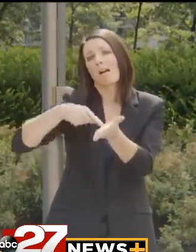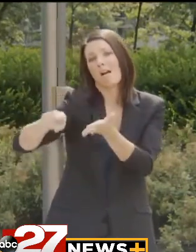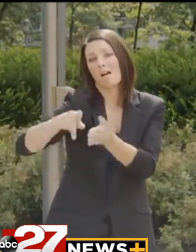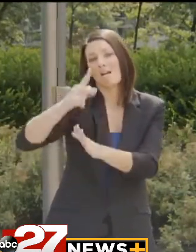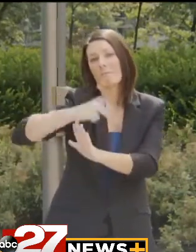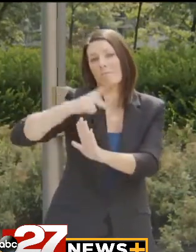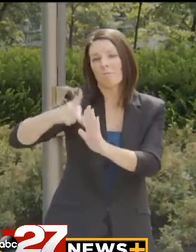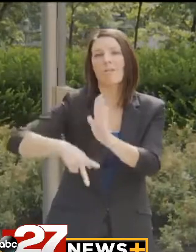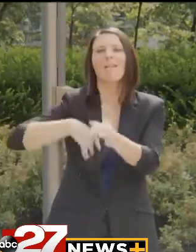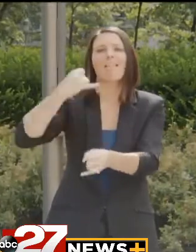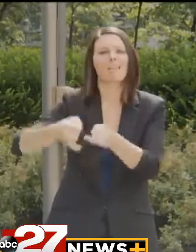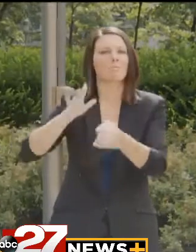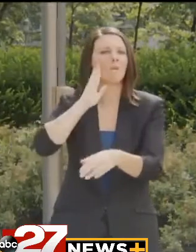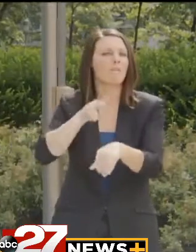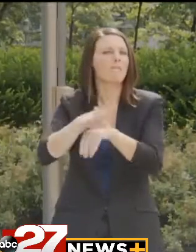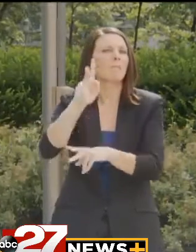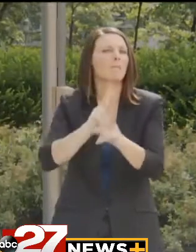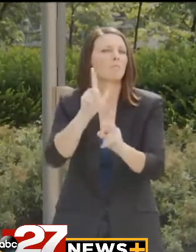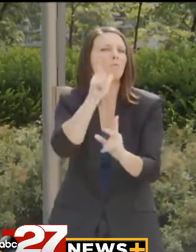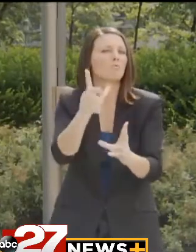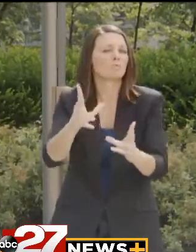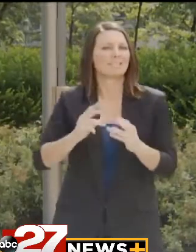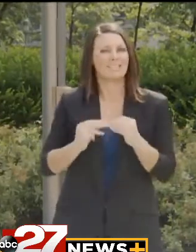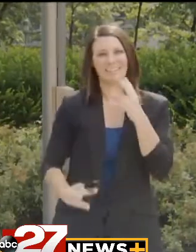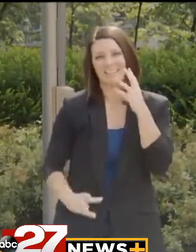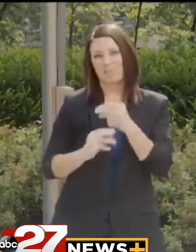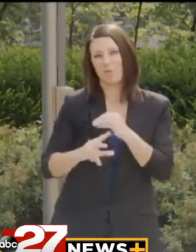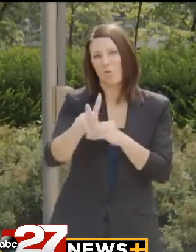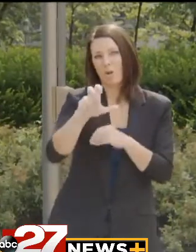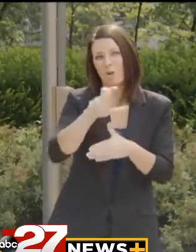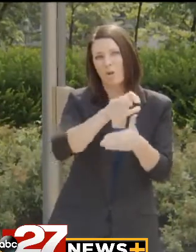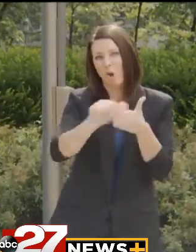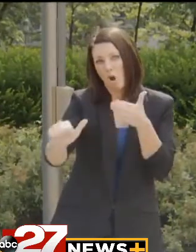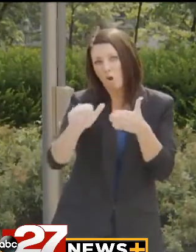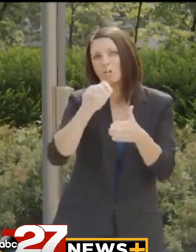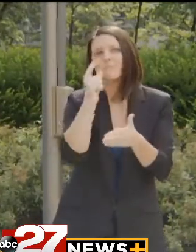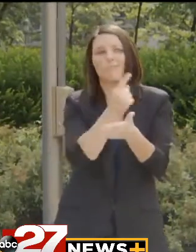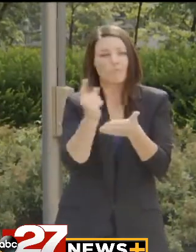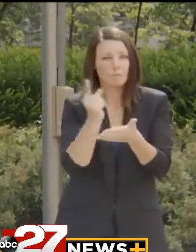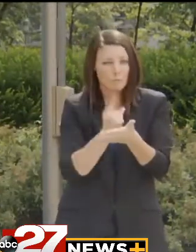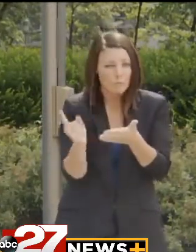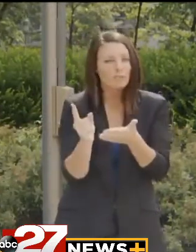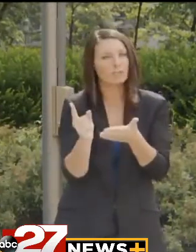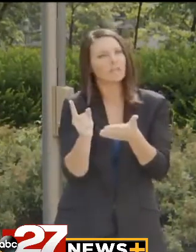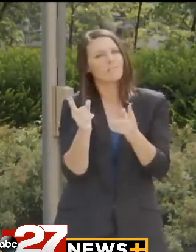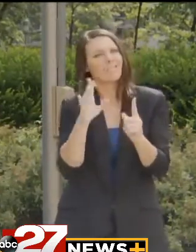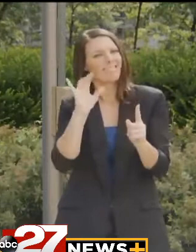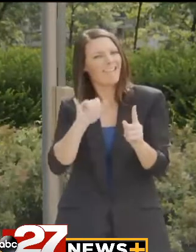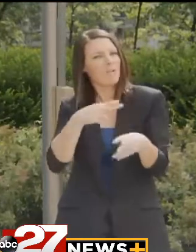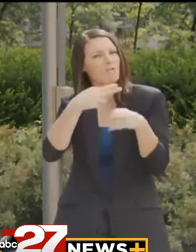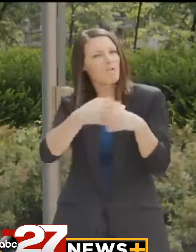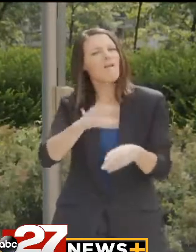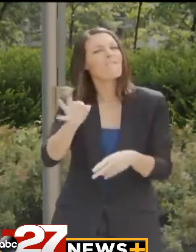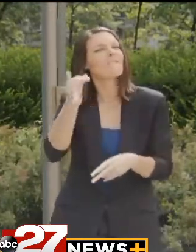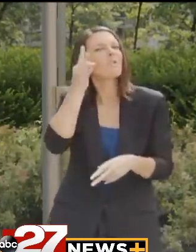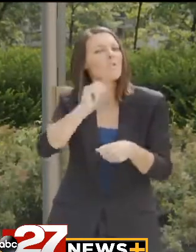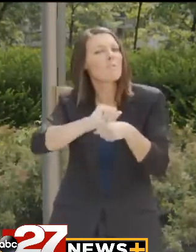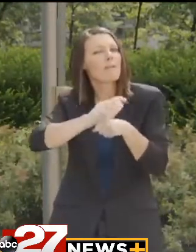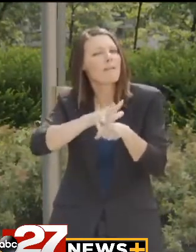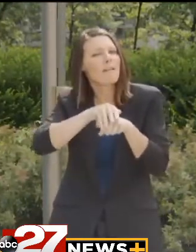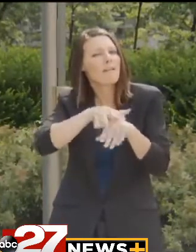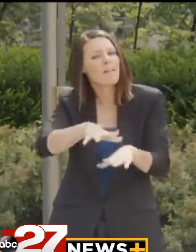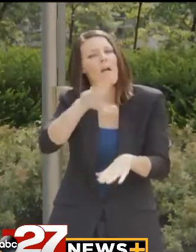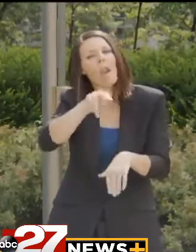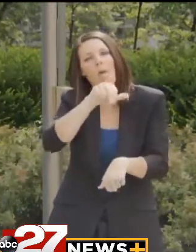lastly, it will affect individuals who receive the additional $300 a week, which is known as the Federal Pandemic